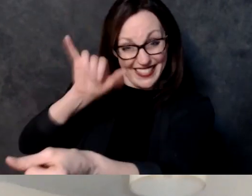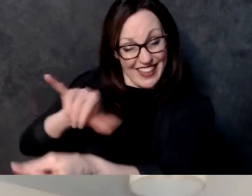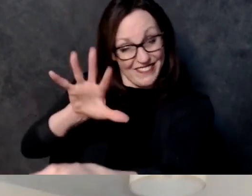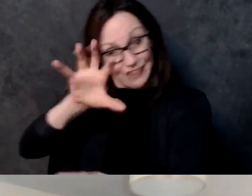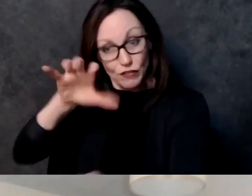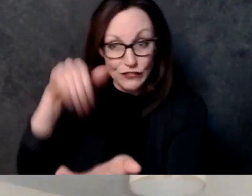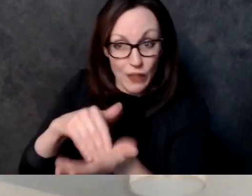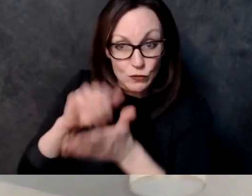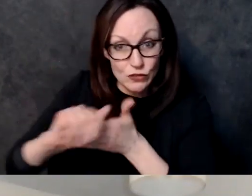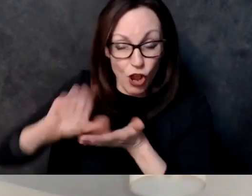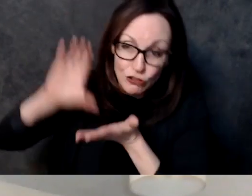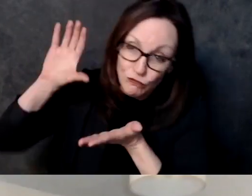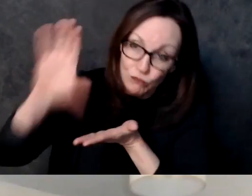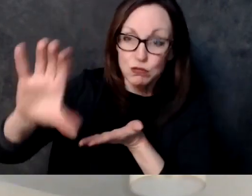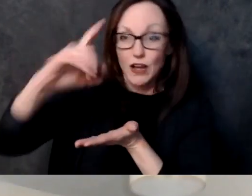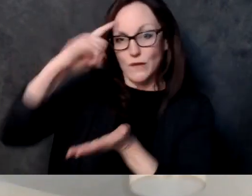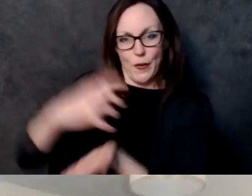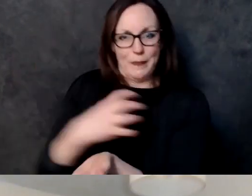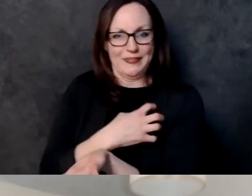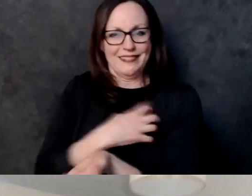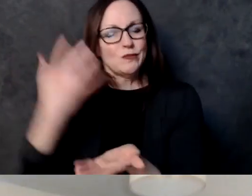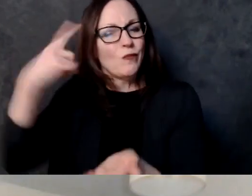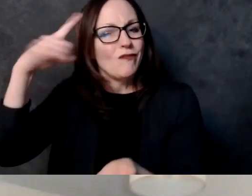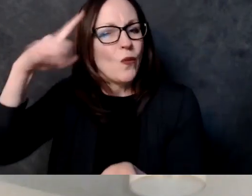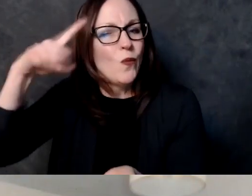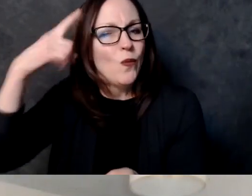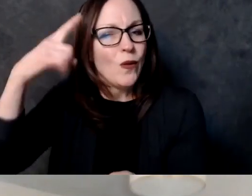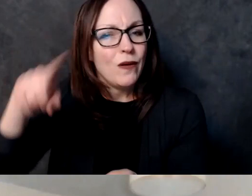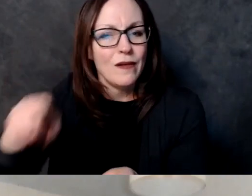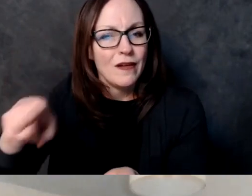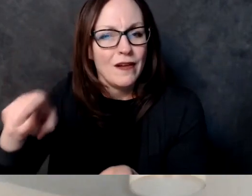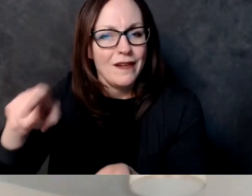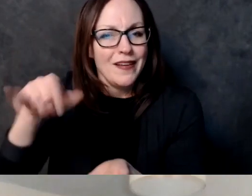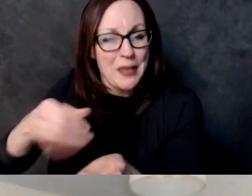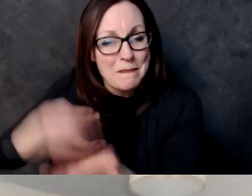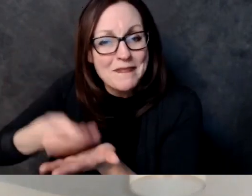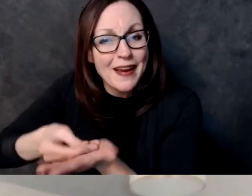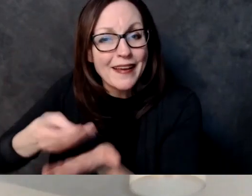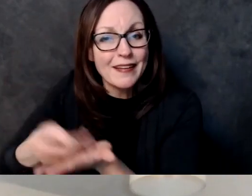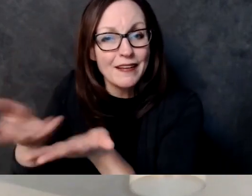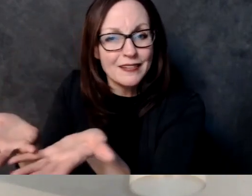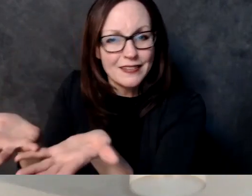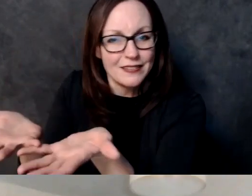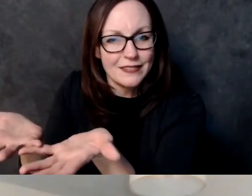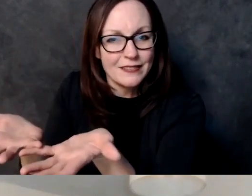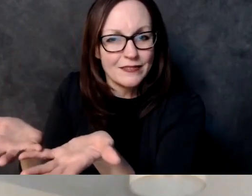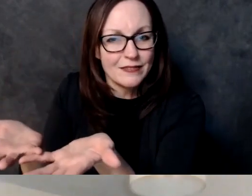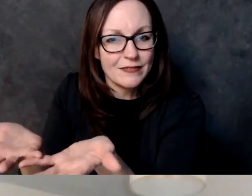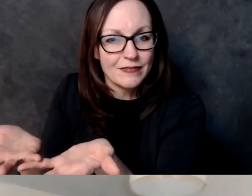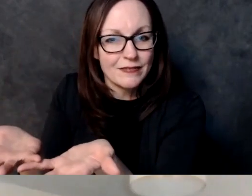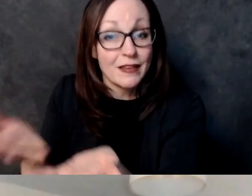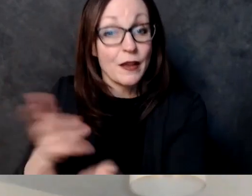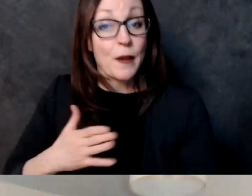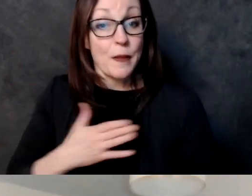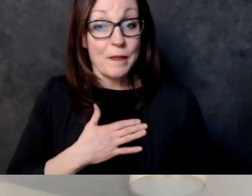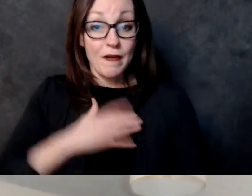yes the answer is yes absolutely we should absolutely be putting resources in a more effective manner towards treatment towards